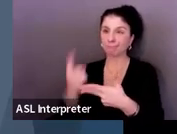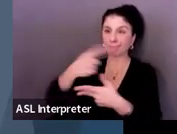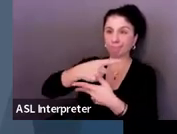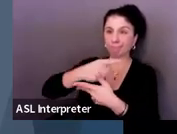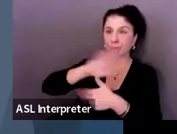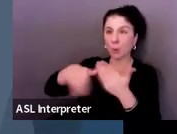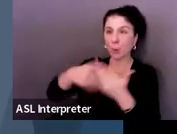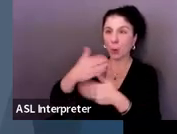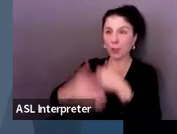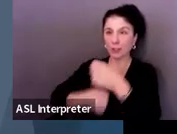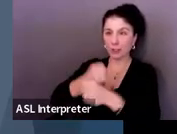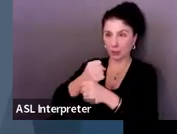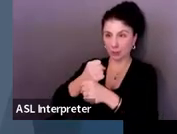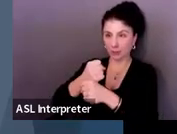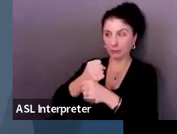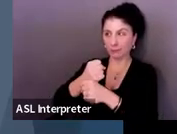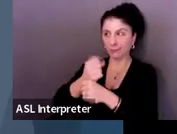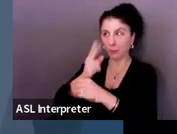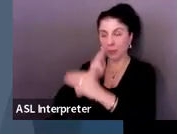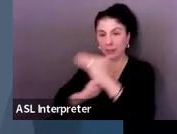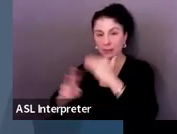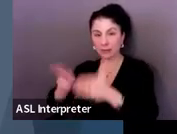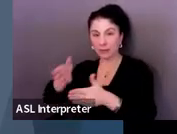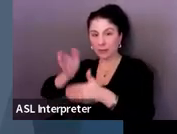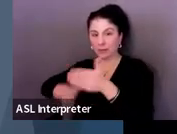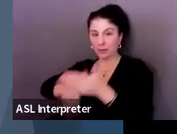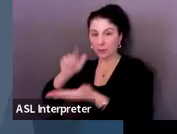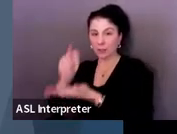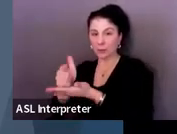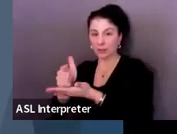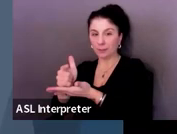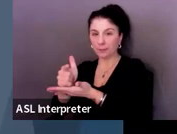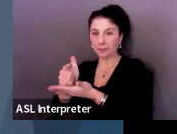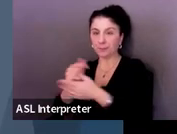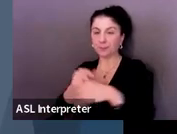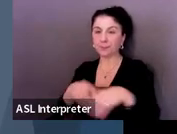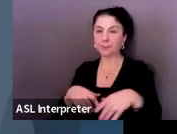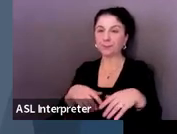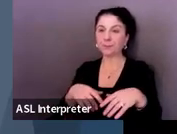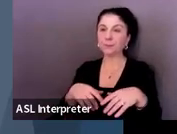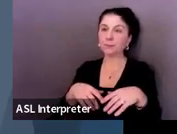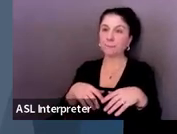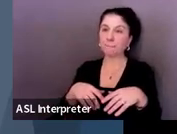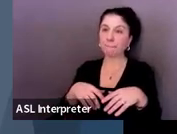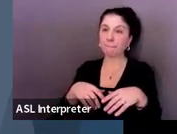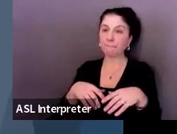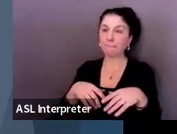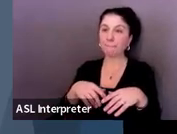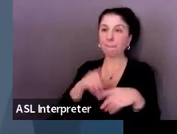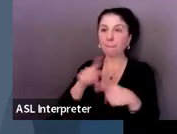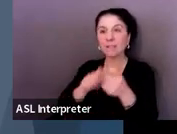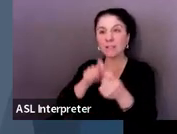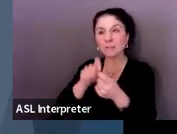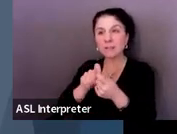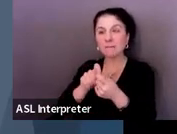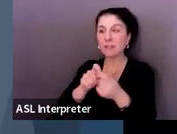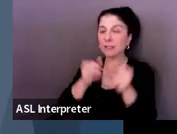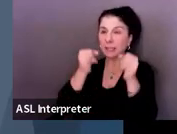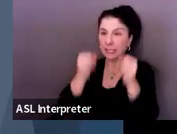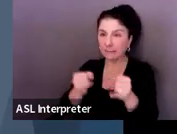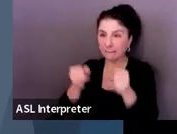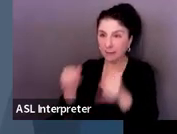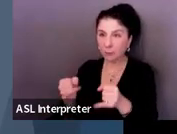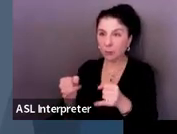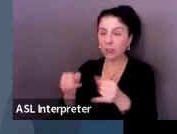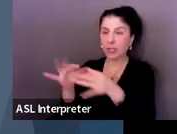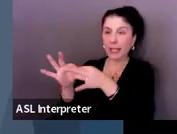anticipated exit of high school for the student. It should be specific, individualized and directly